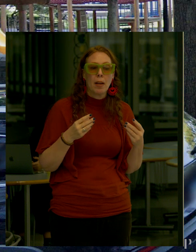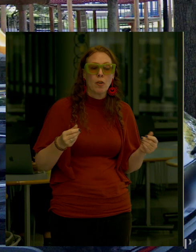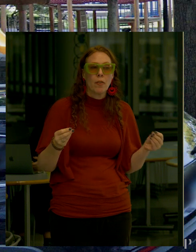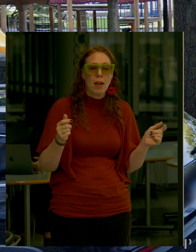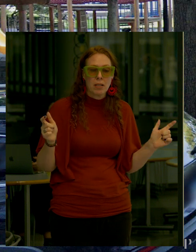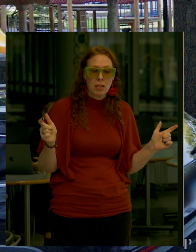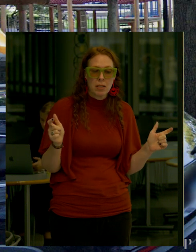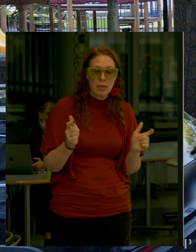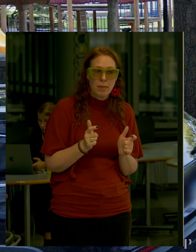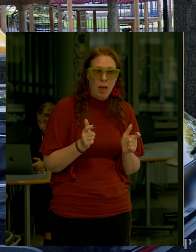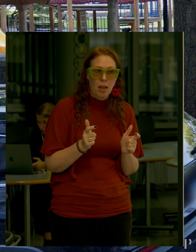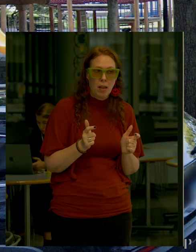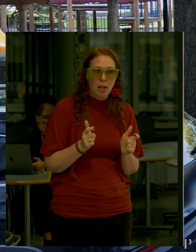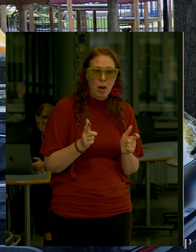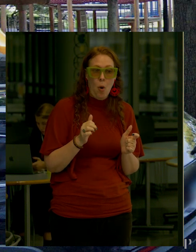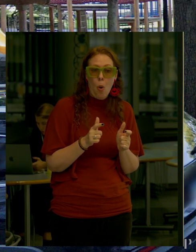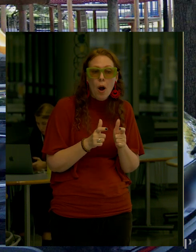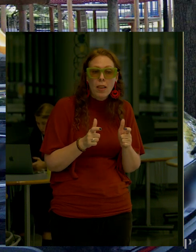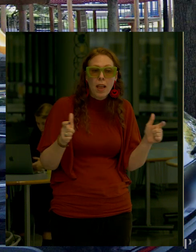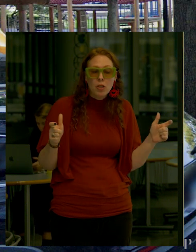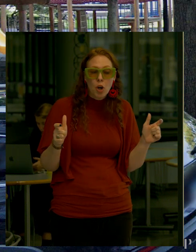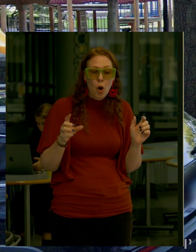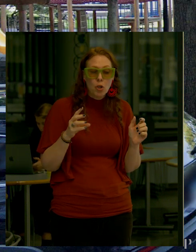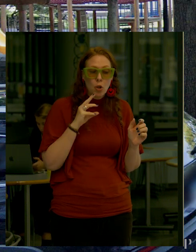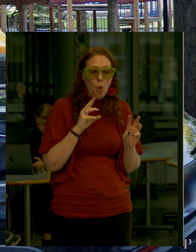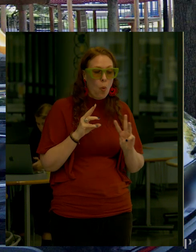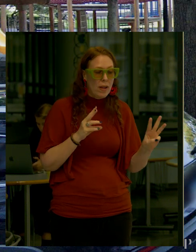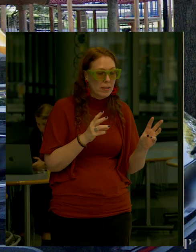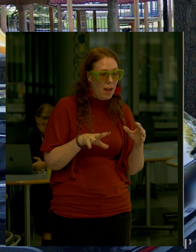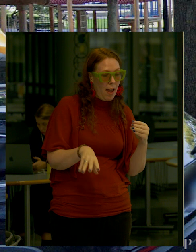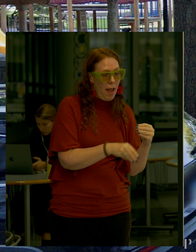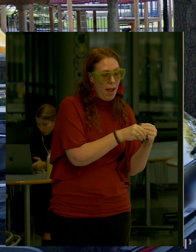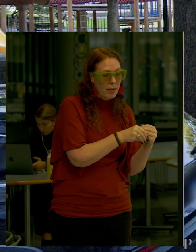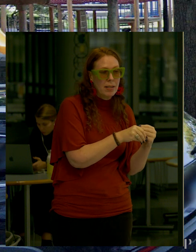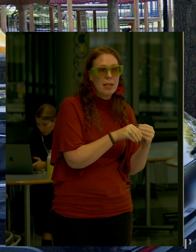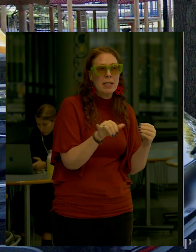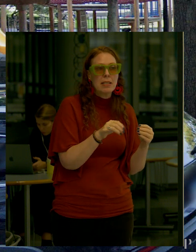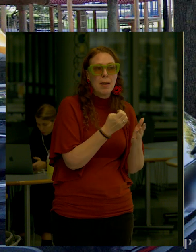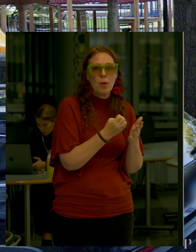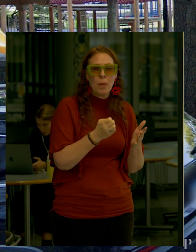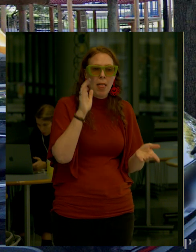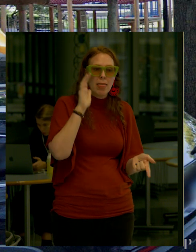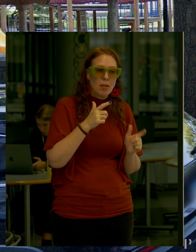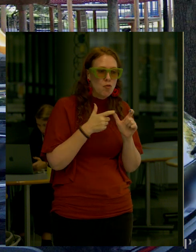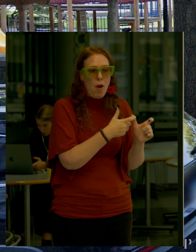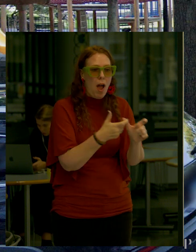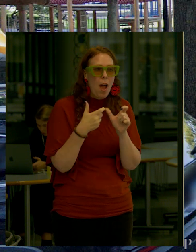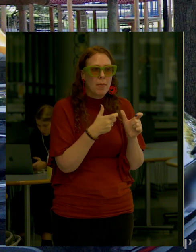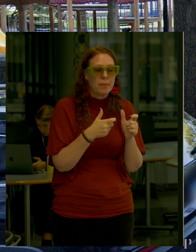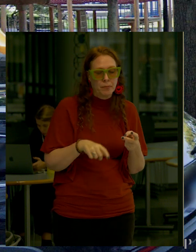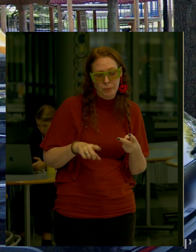Are you planning to make the playground larger going west? Because even if you put the same equipment There'll be less room to run around That'd be one question